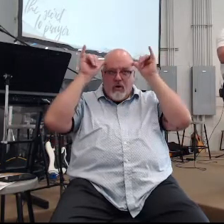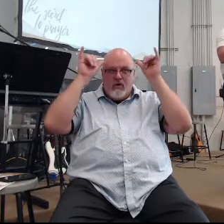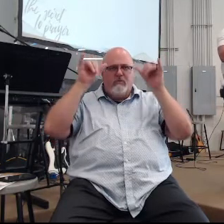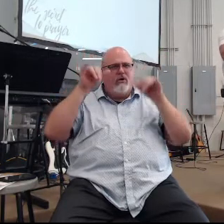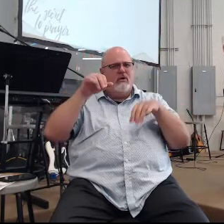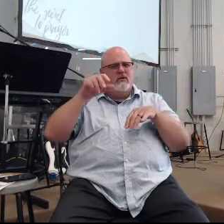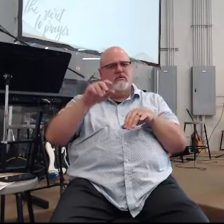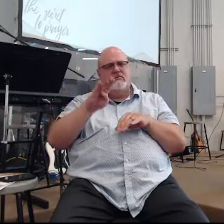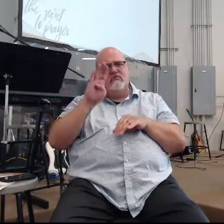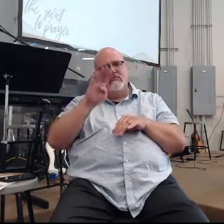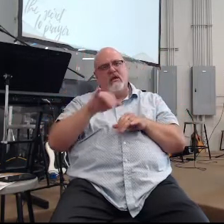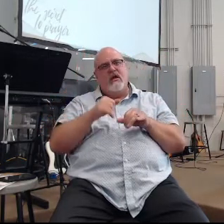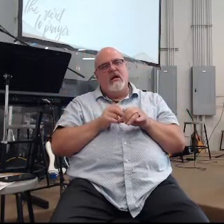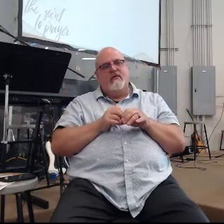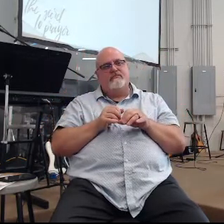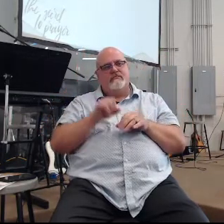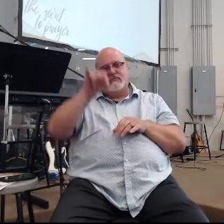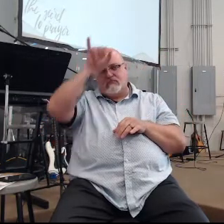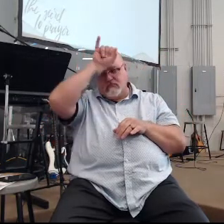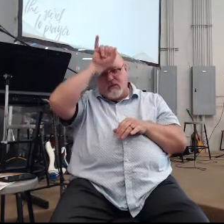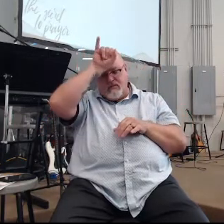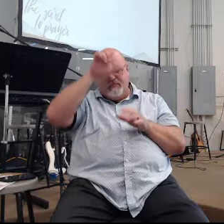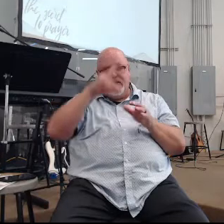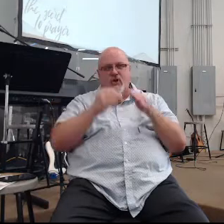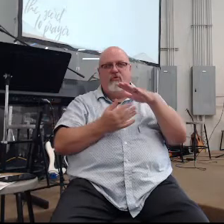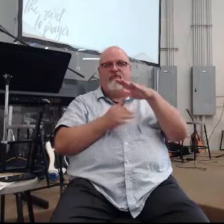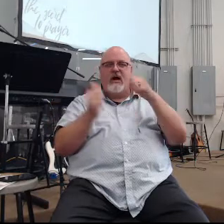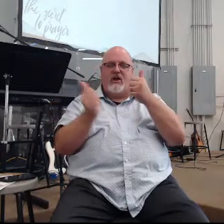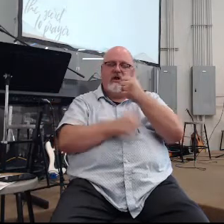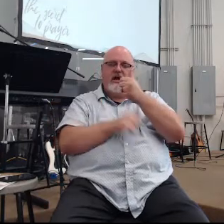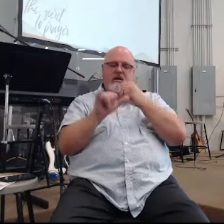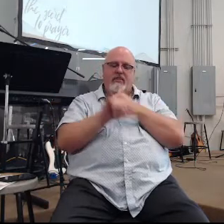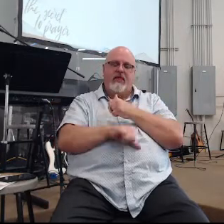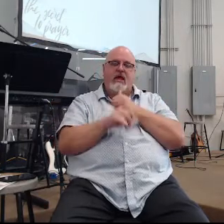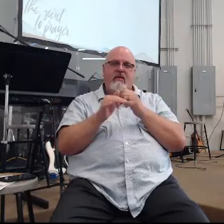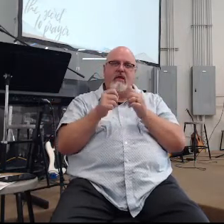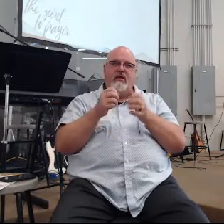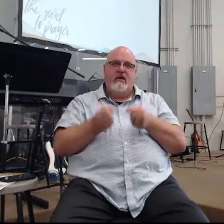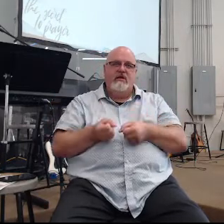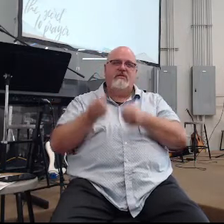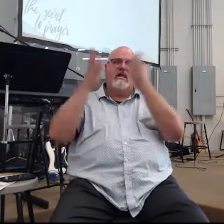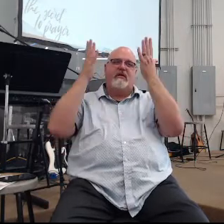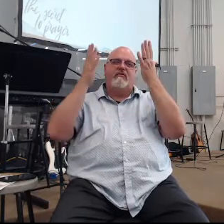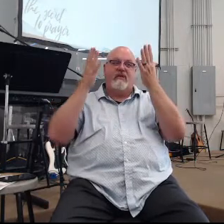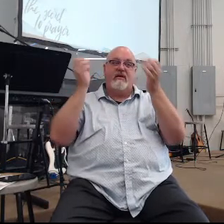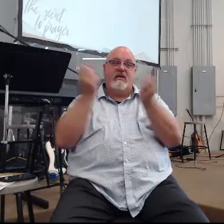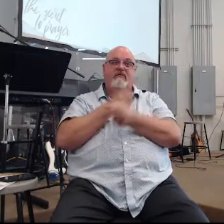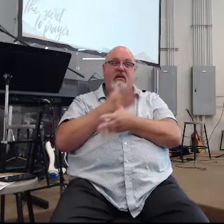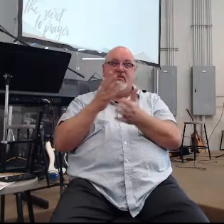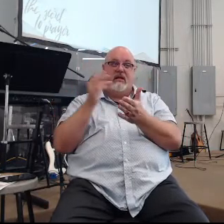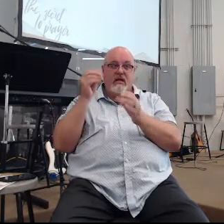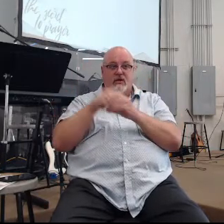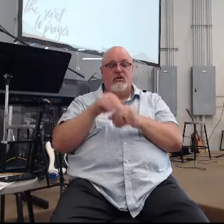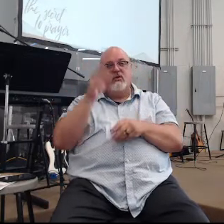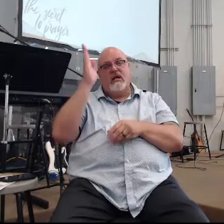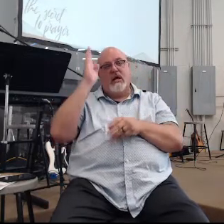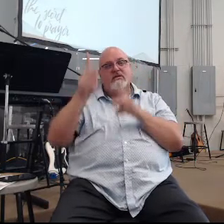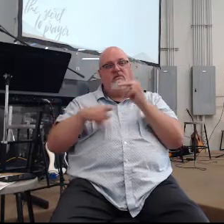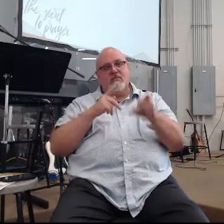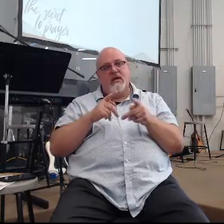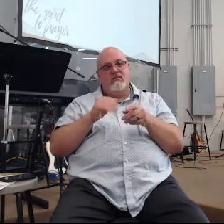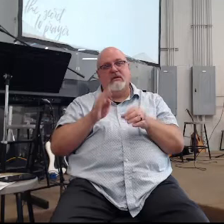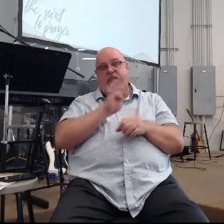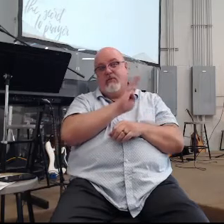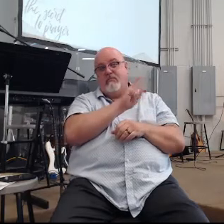lay it in the wood but put no fire under it so this is how they would sacrifice offerings including God's people would and the Baal